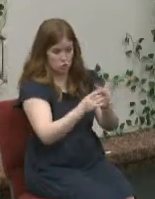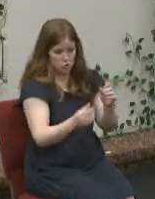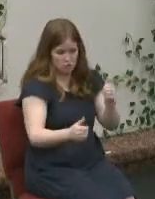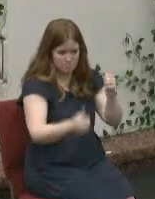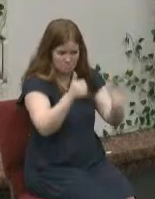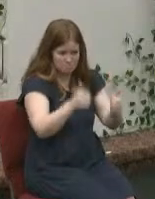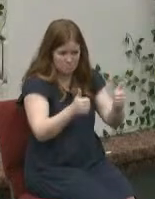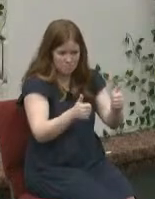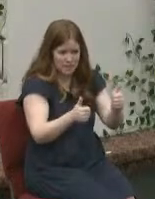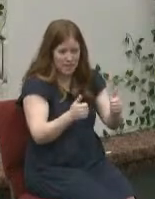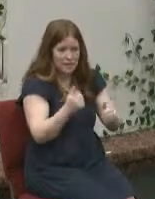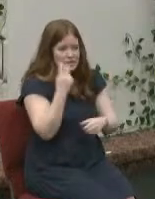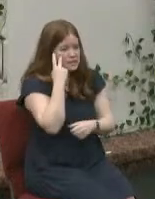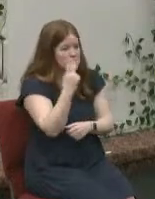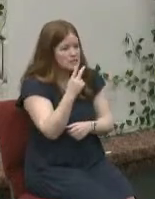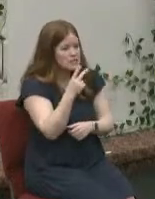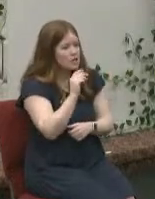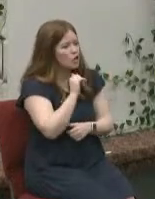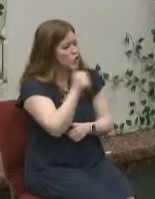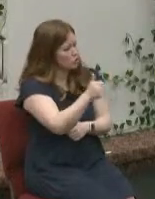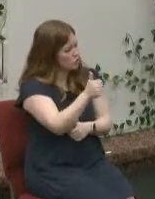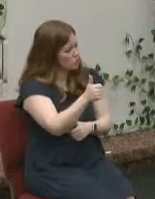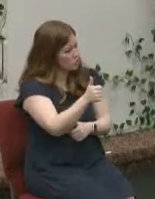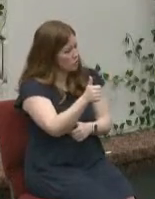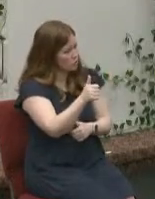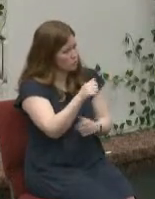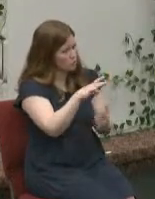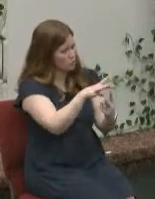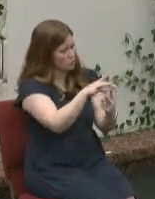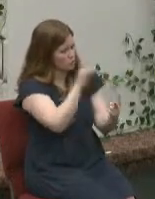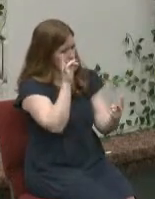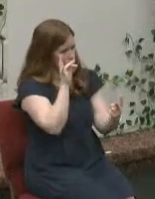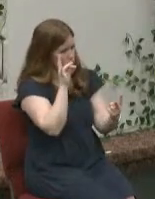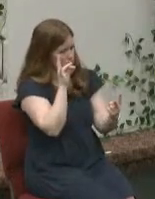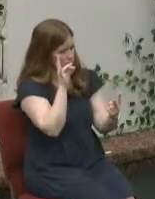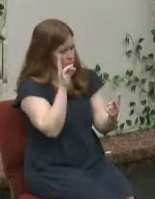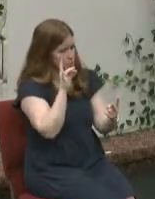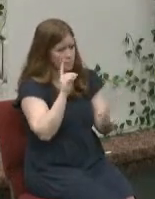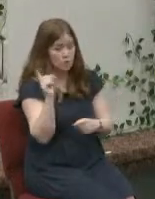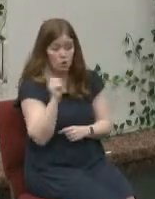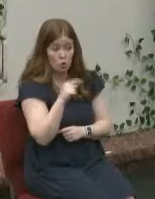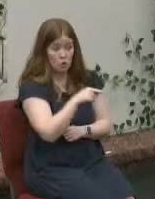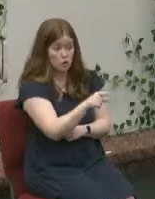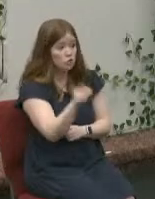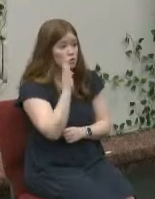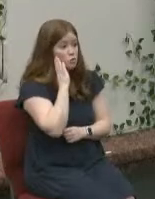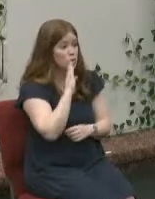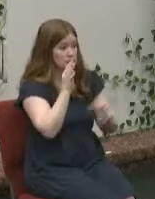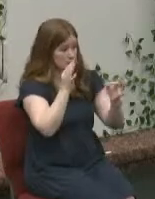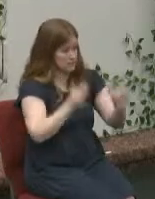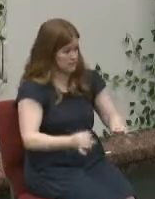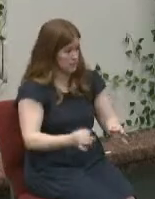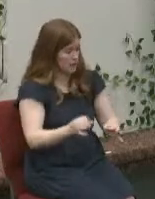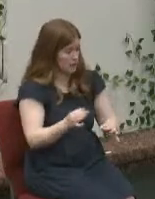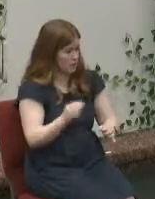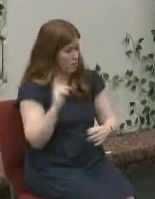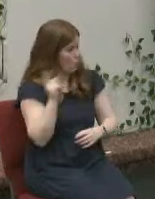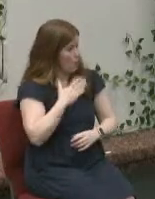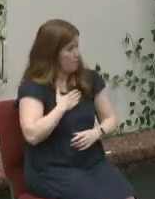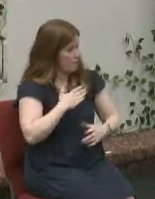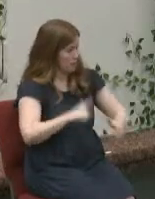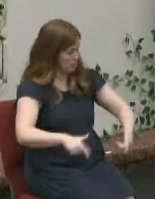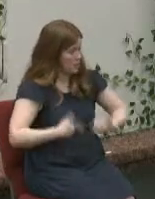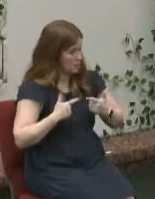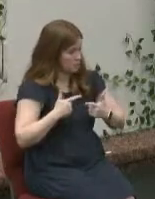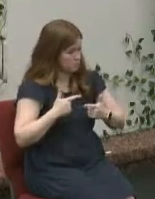gospel as your own personal divergence from where you will decide where your life goes